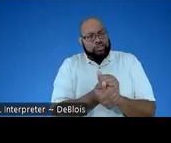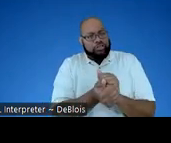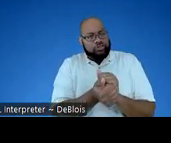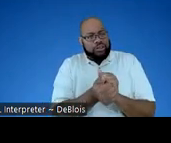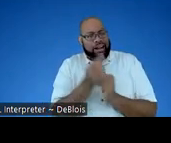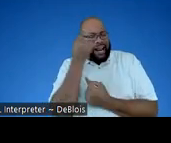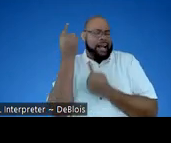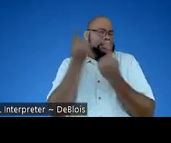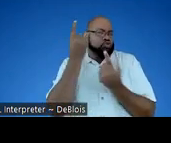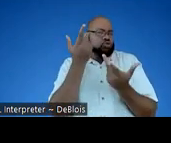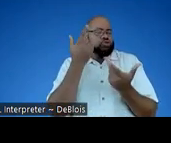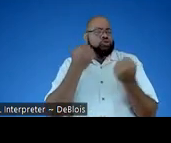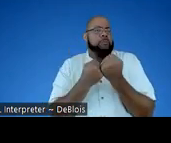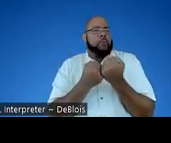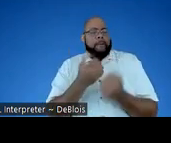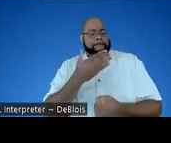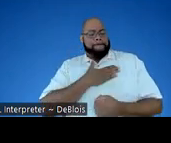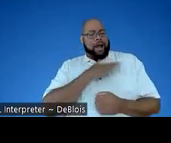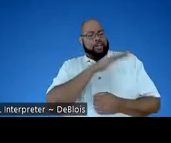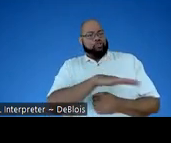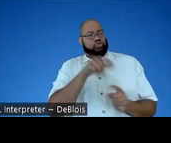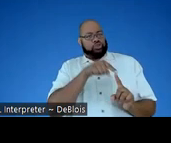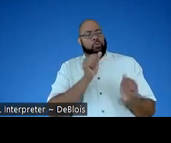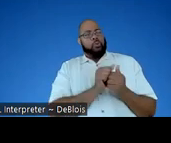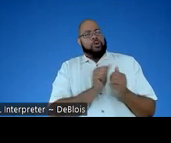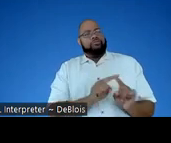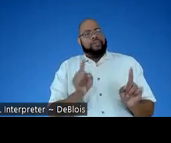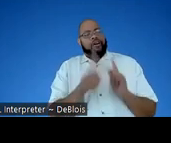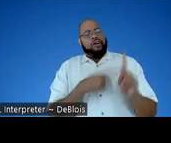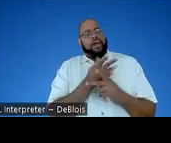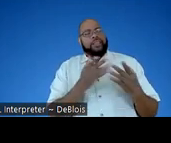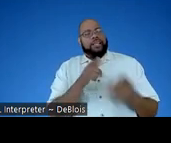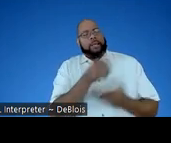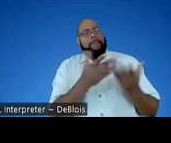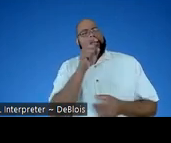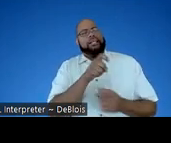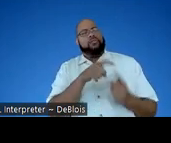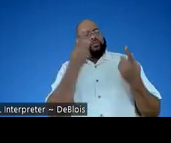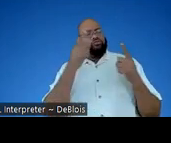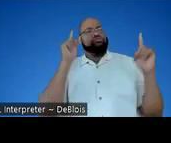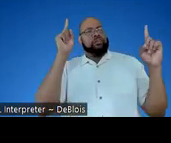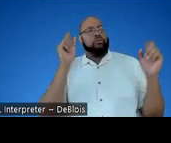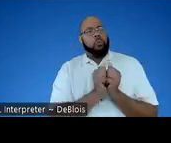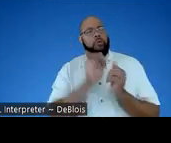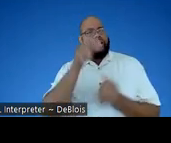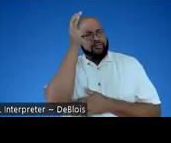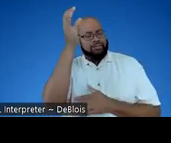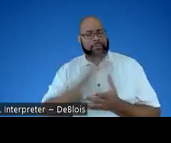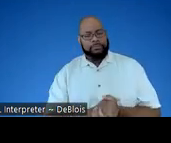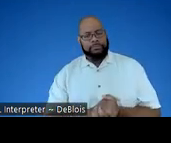considerations to support my child with the different kinds of things they might need to be successful with those concepts.